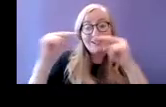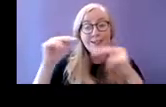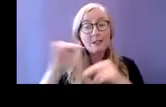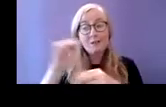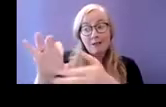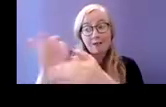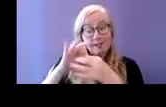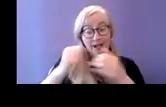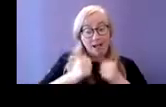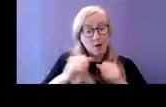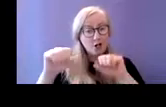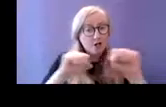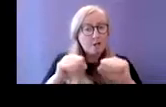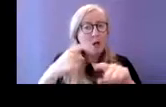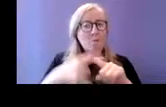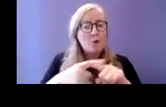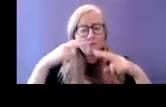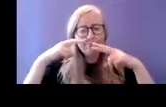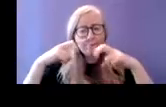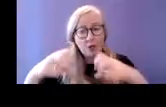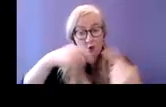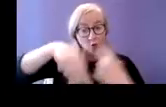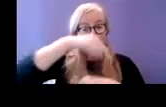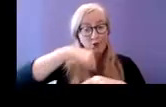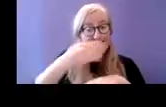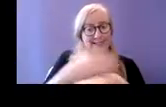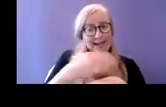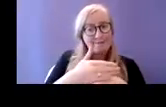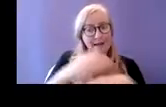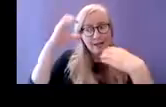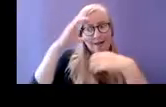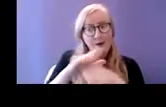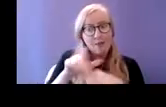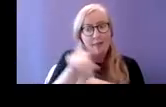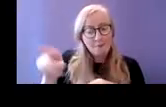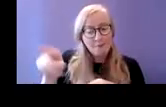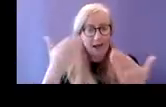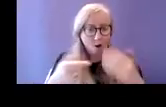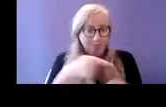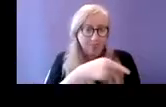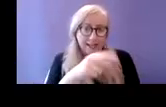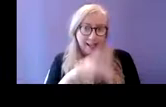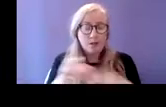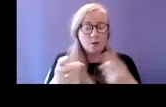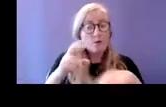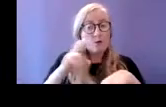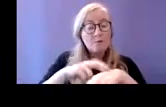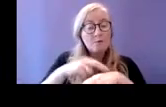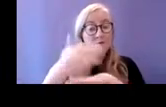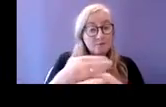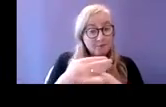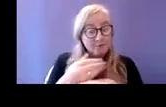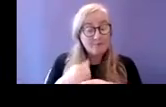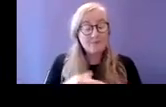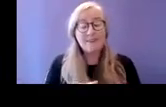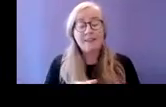who care for them and how well equipped they feel they are to do so and so just on the back of the recommendations that my colleague